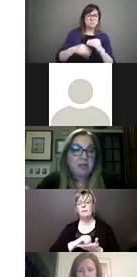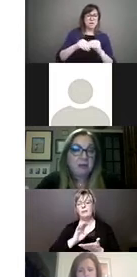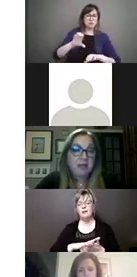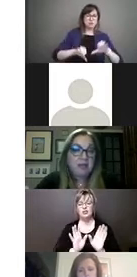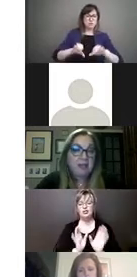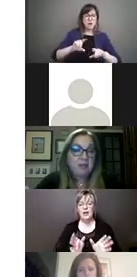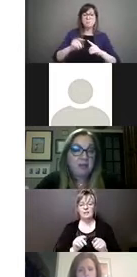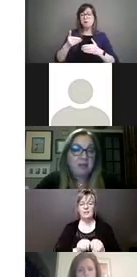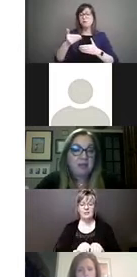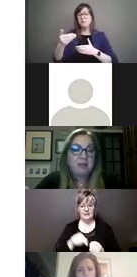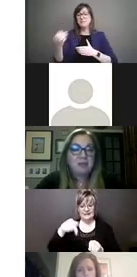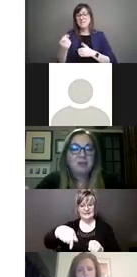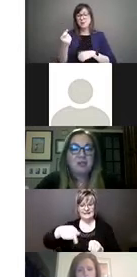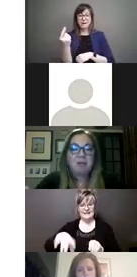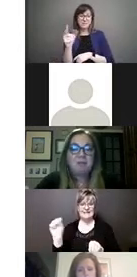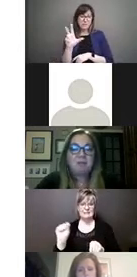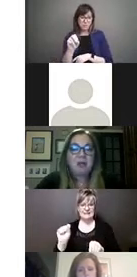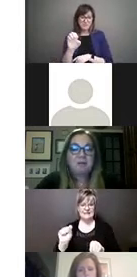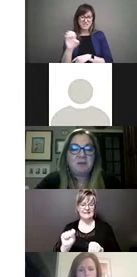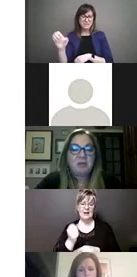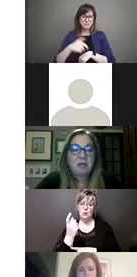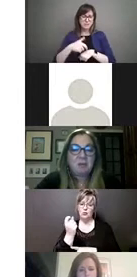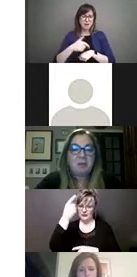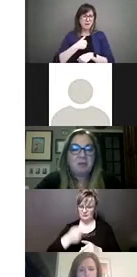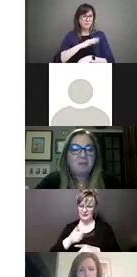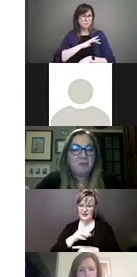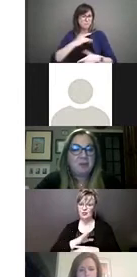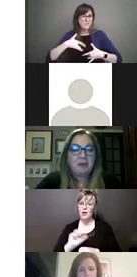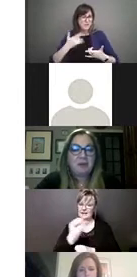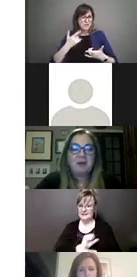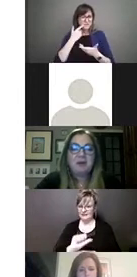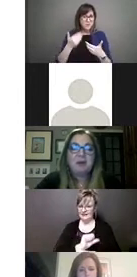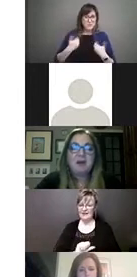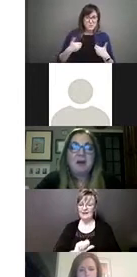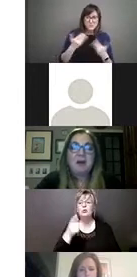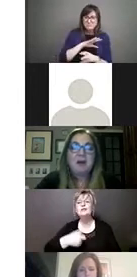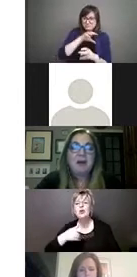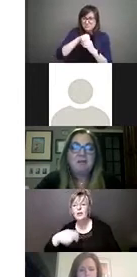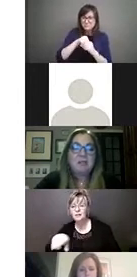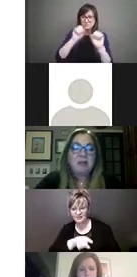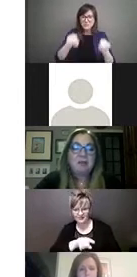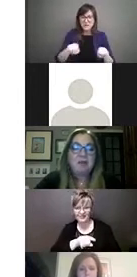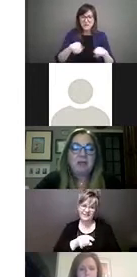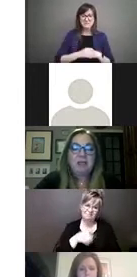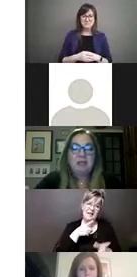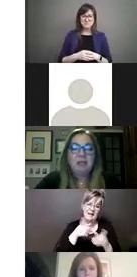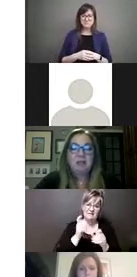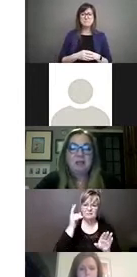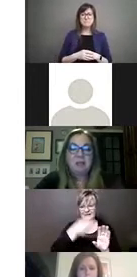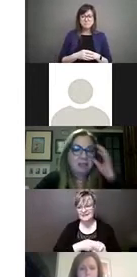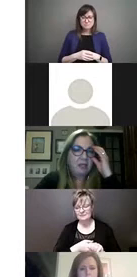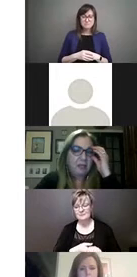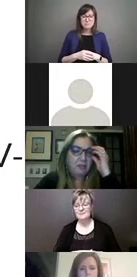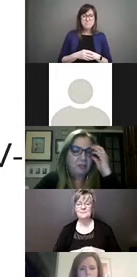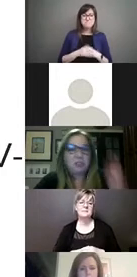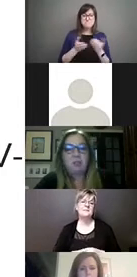for Saturday at 1130 Eastern Time for the young people here. And finally, in the